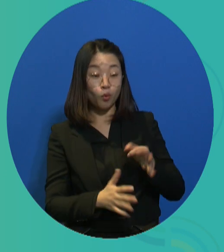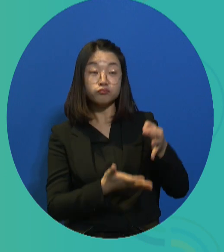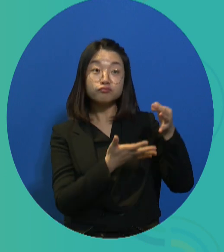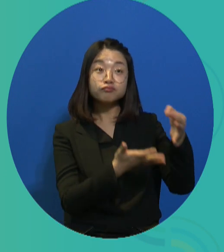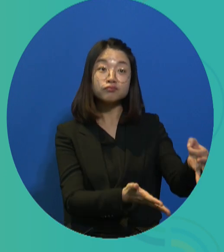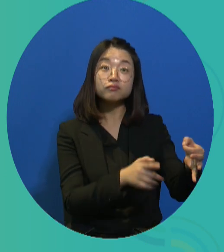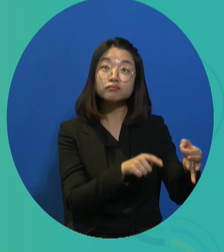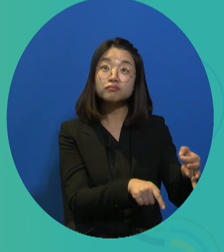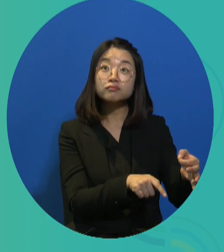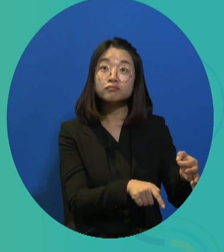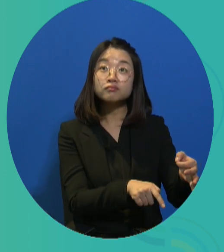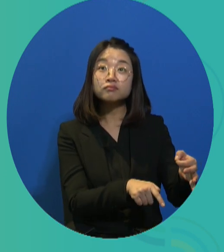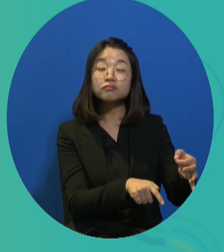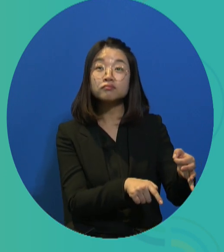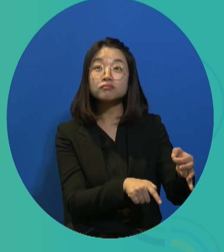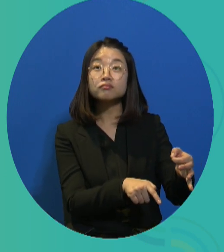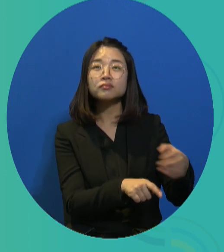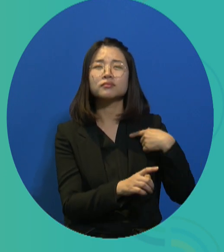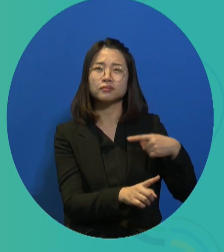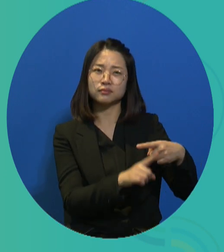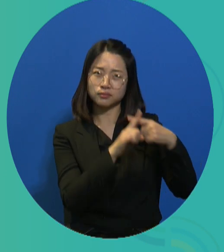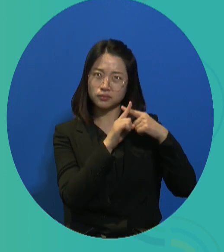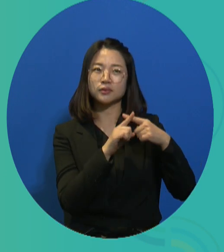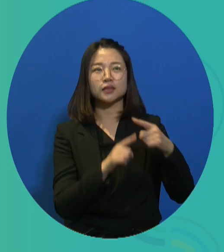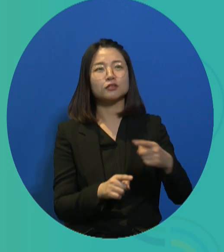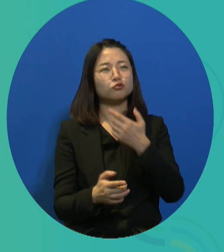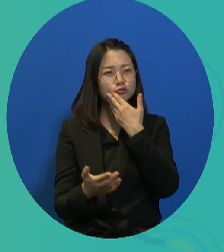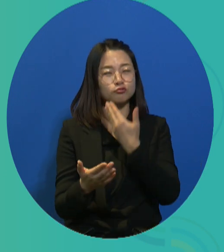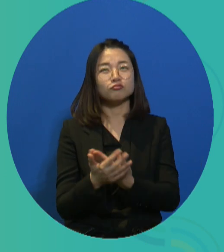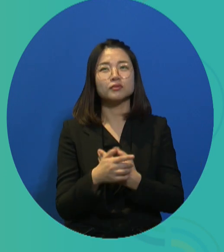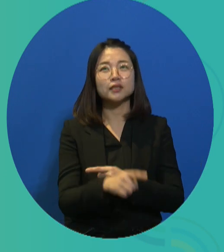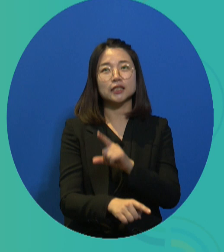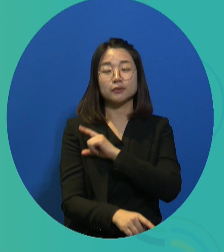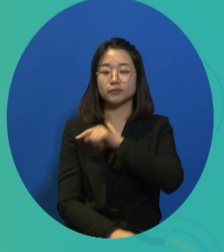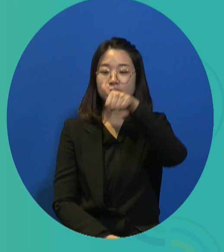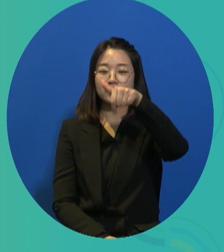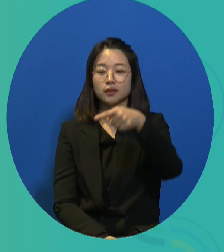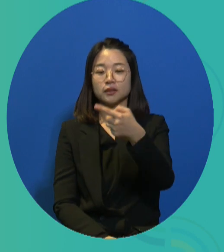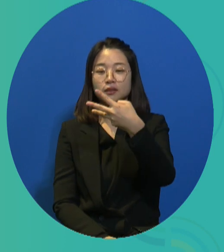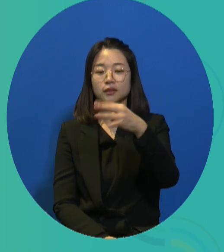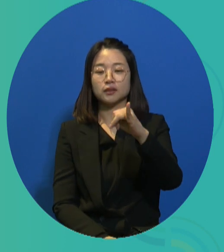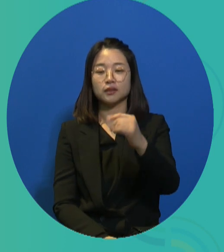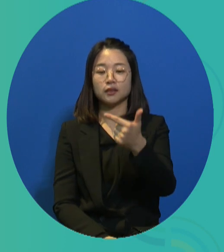Green New Deal is a comprehensive progressive policy package to respond to climate crisis.